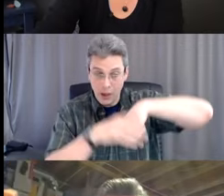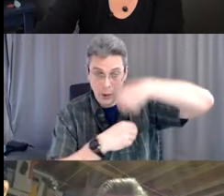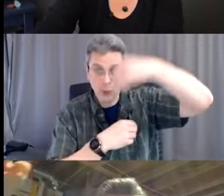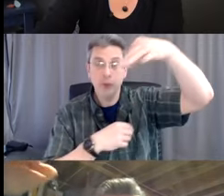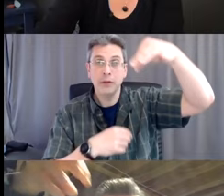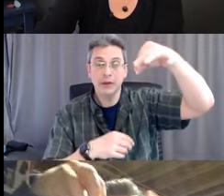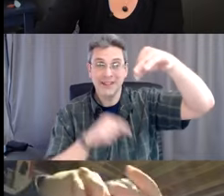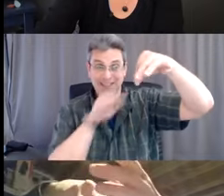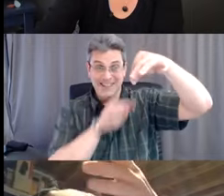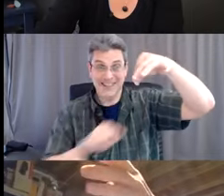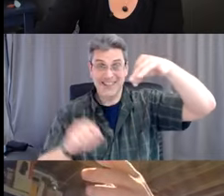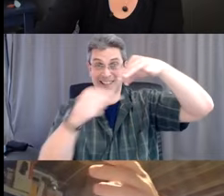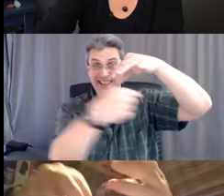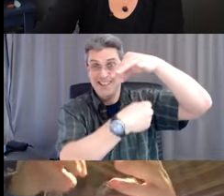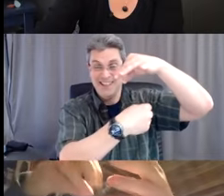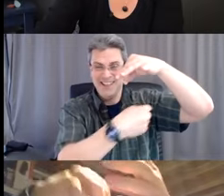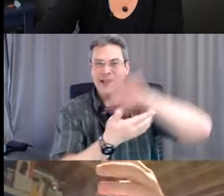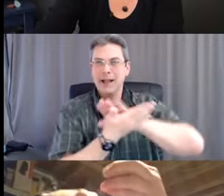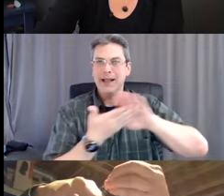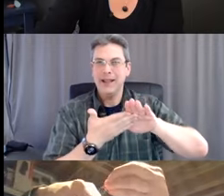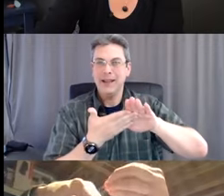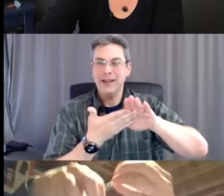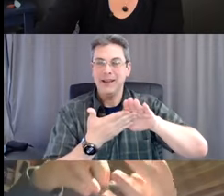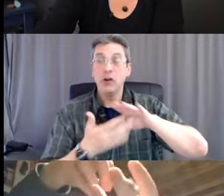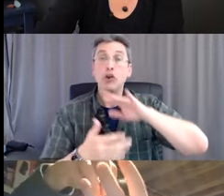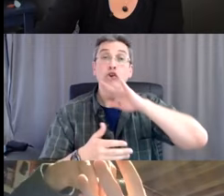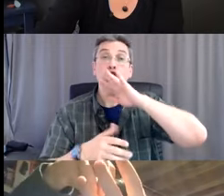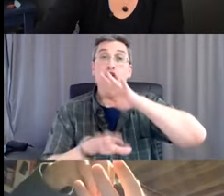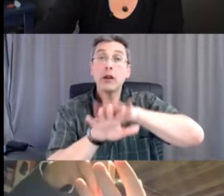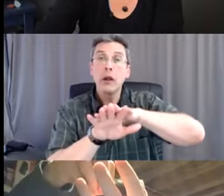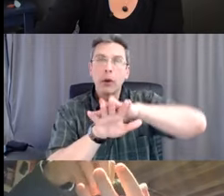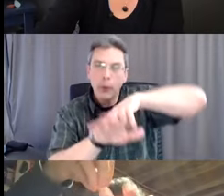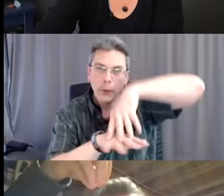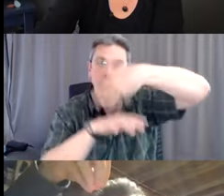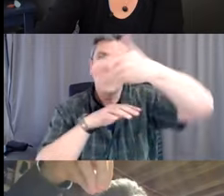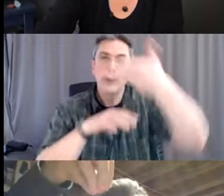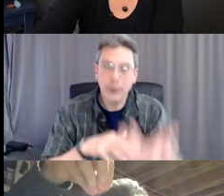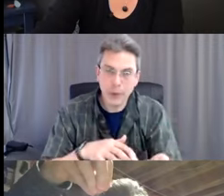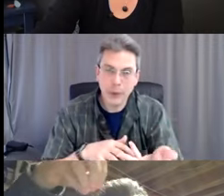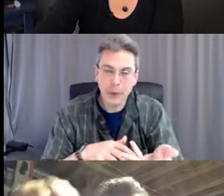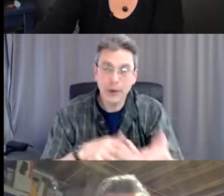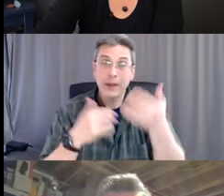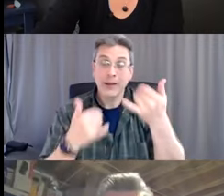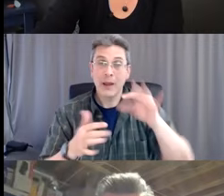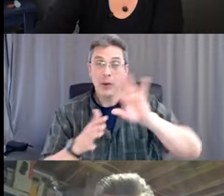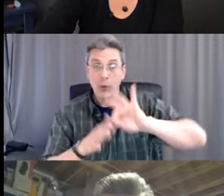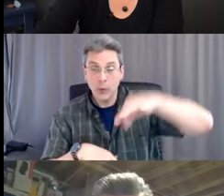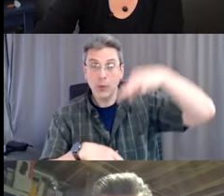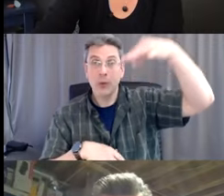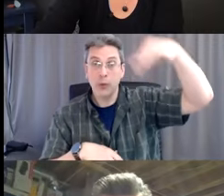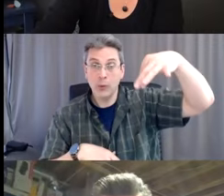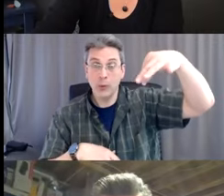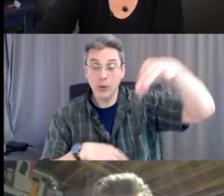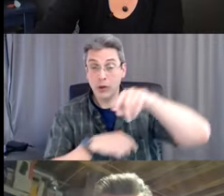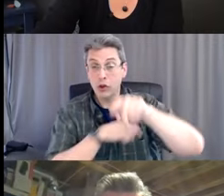So by putting them inside of the outside of the gloves, you're exposing the inside. And if that garbage can